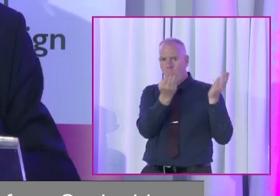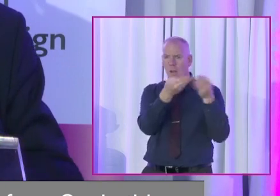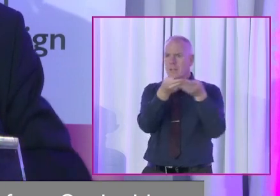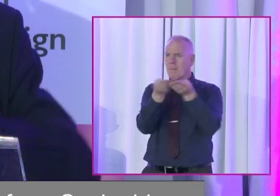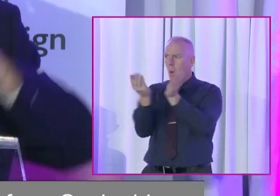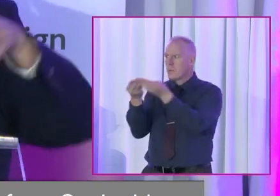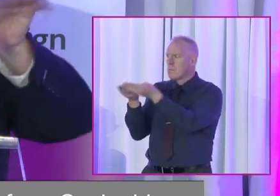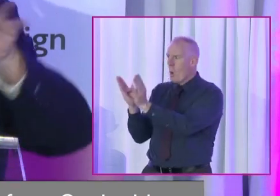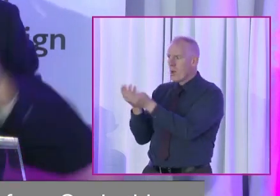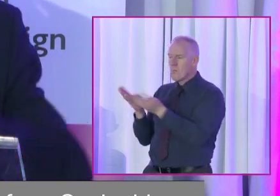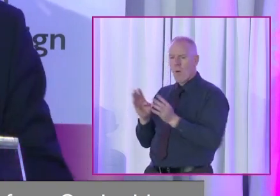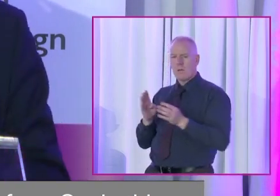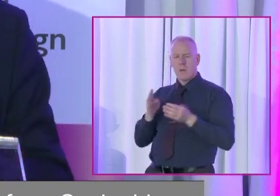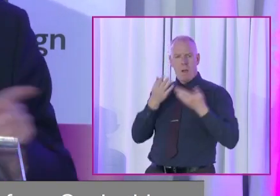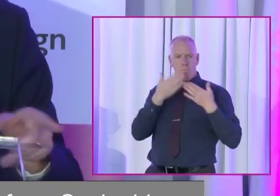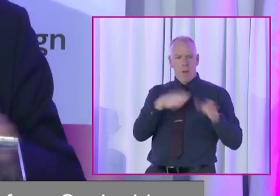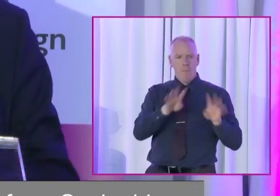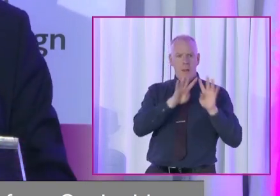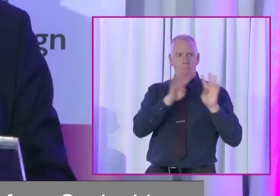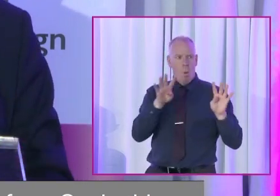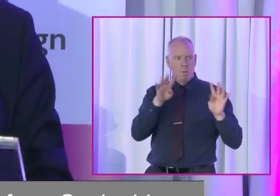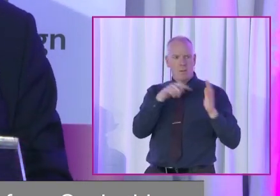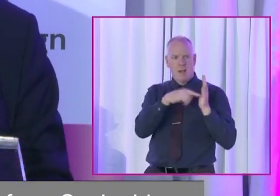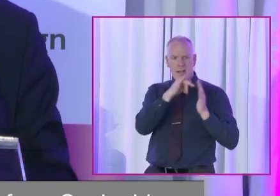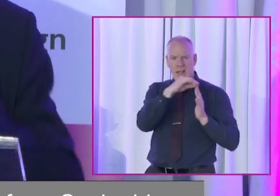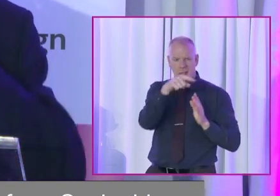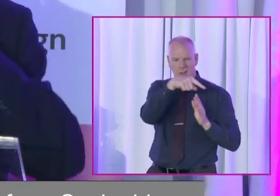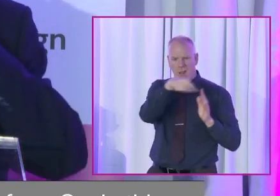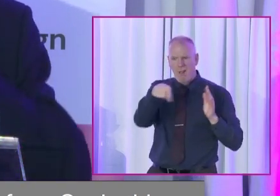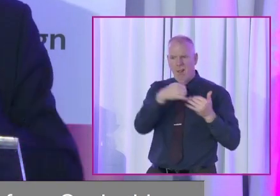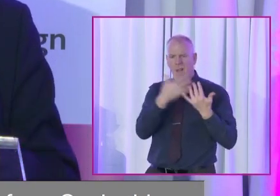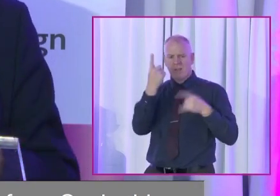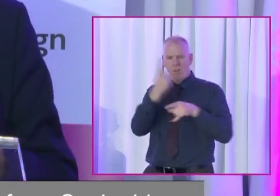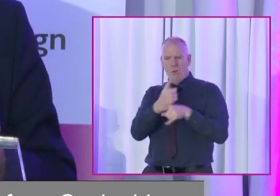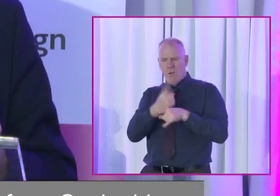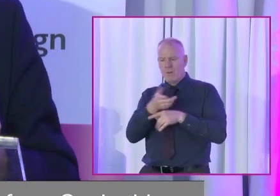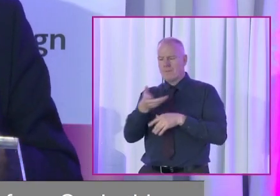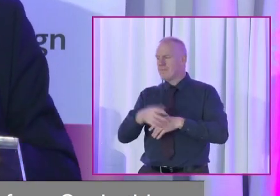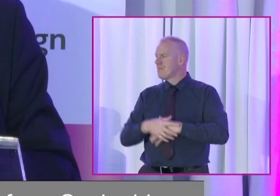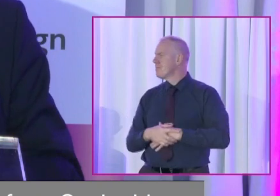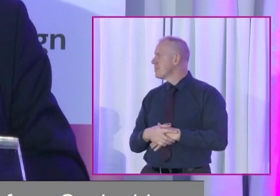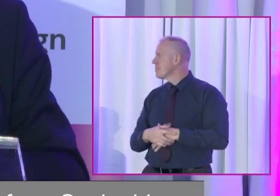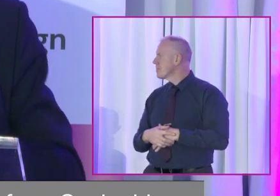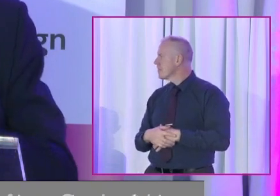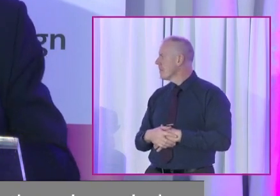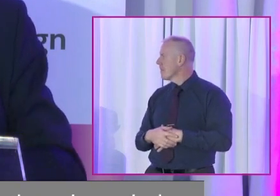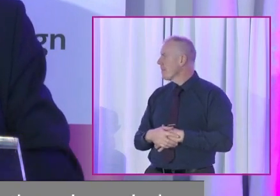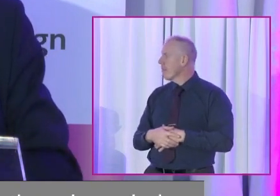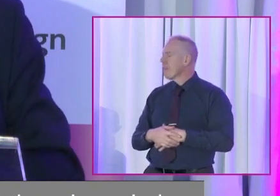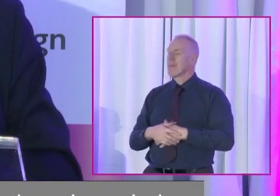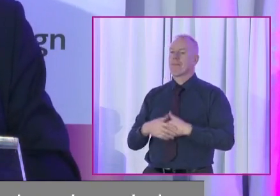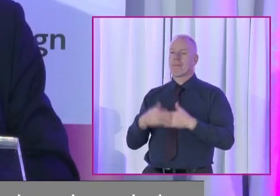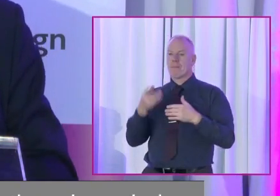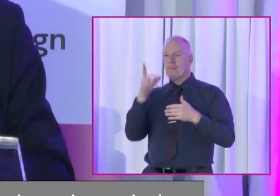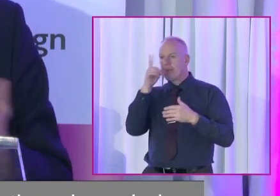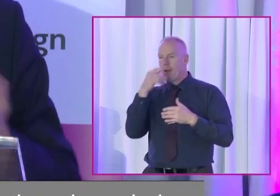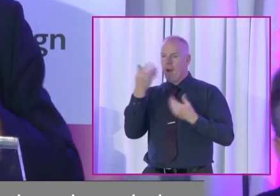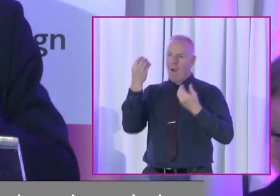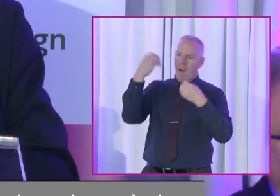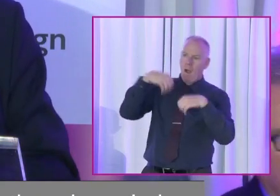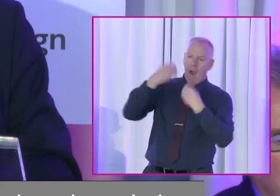public boards. get on to the, and there'll be someone talking about that later on. So you get on, you put your name in the ring,